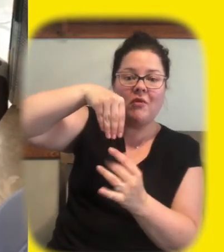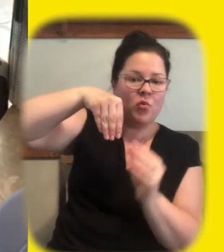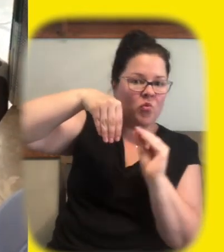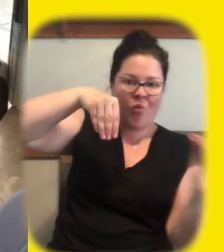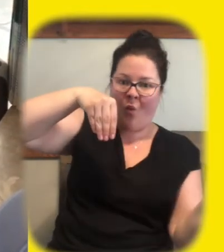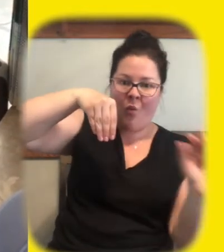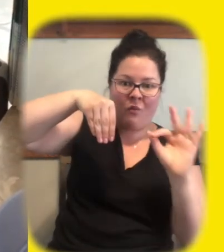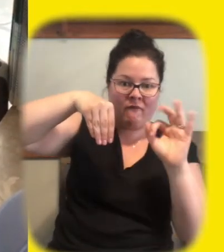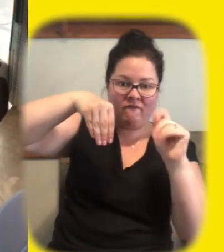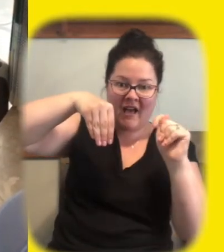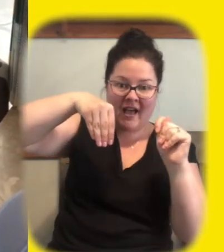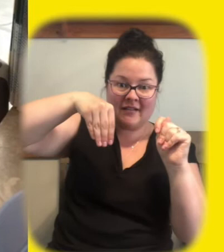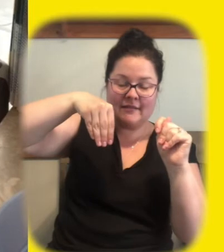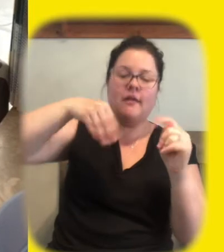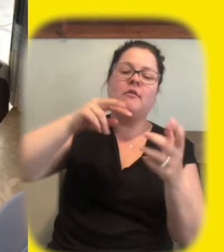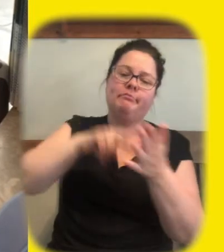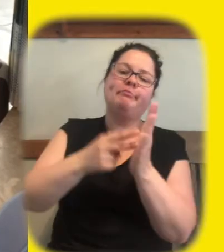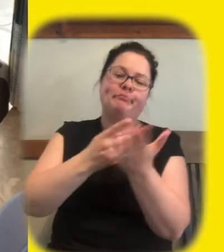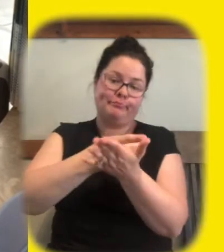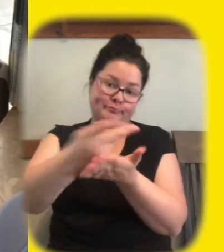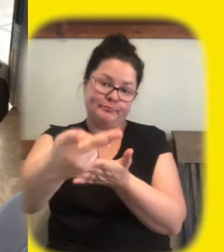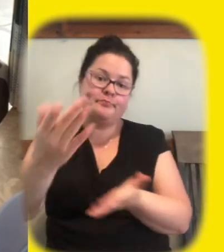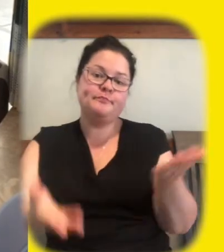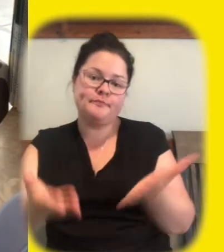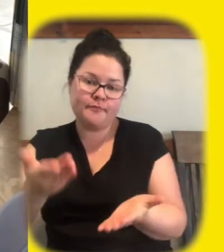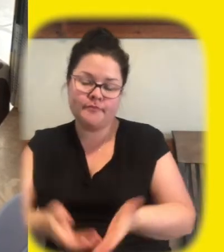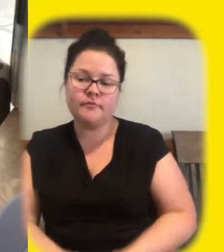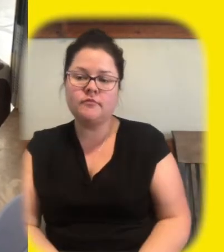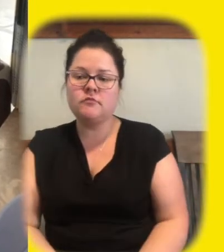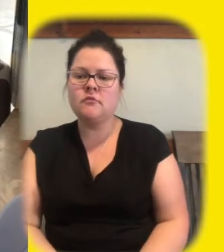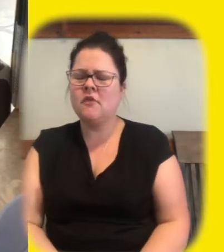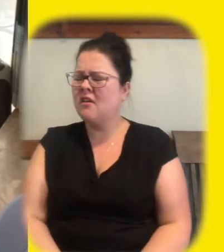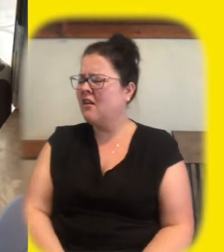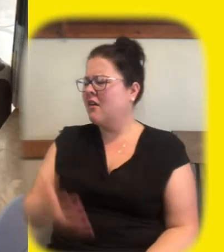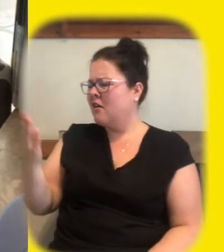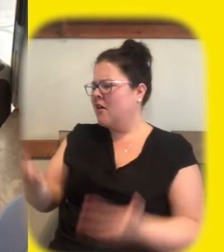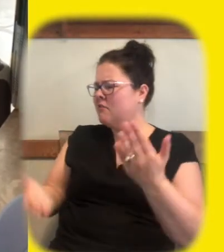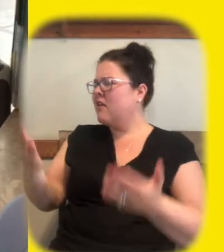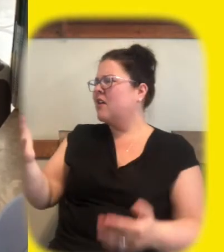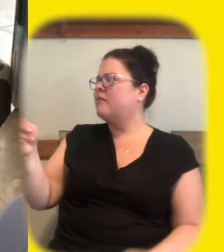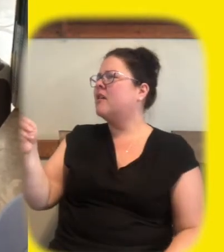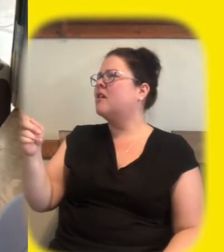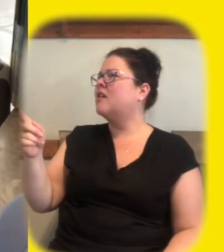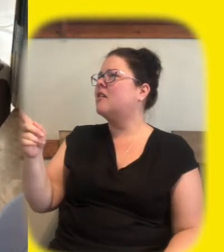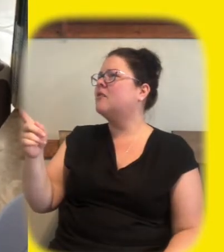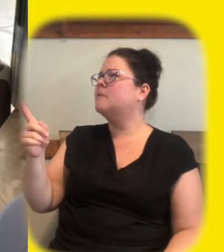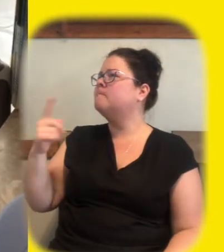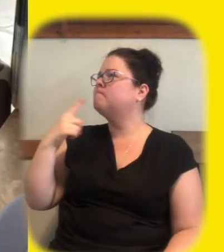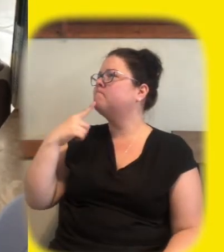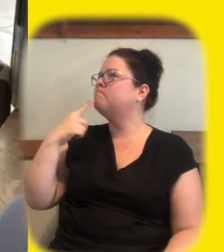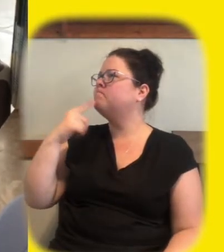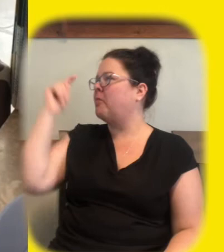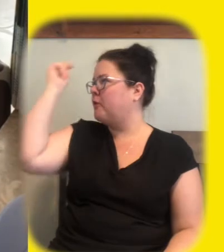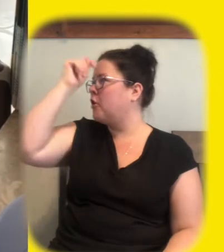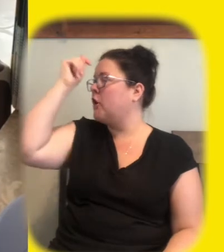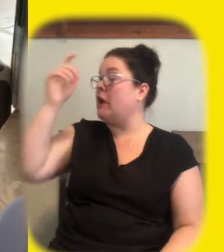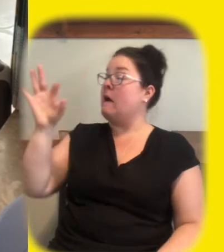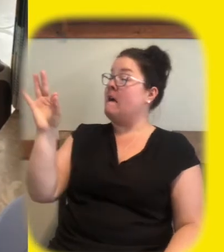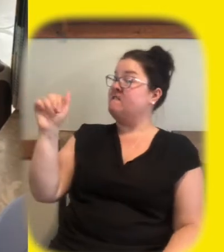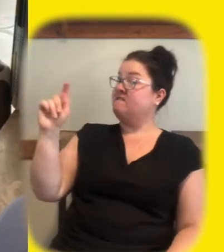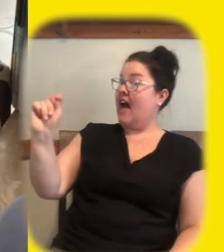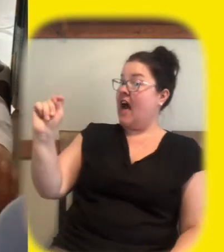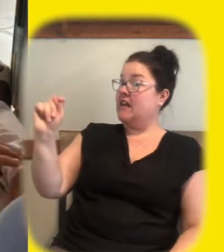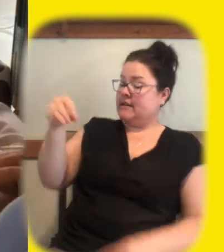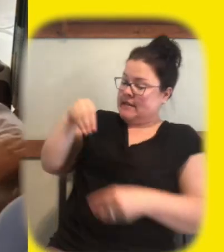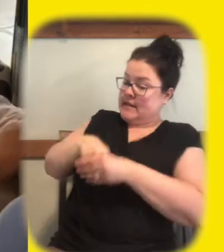okay um maybe um fat only works on the inside of your body like